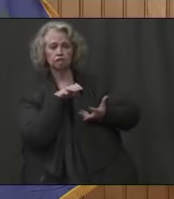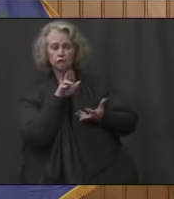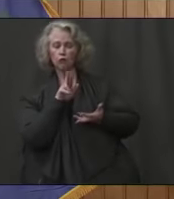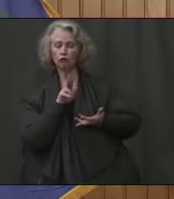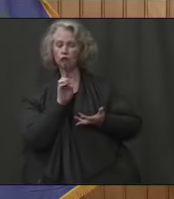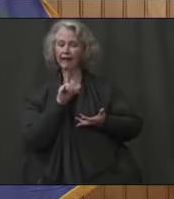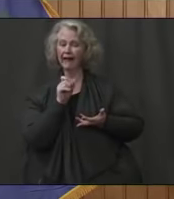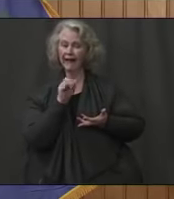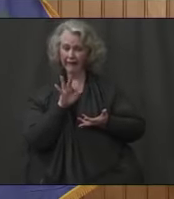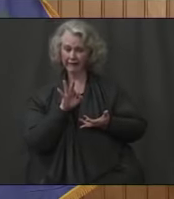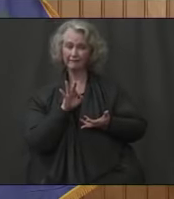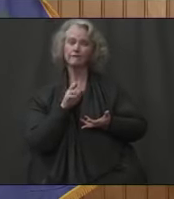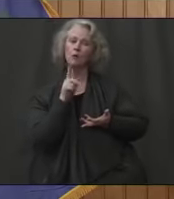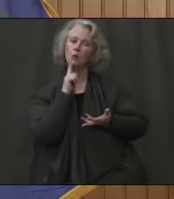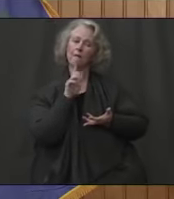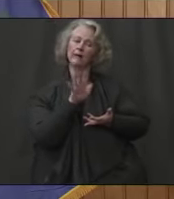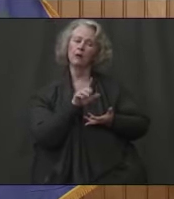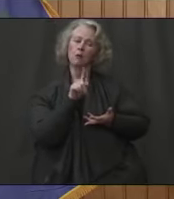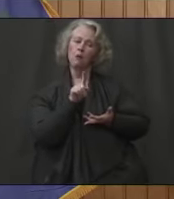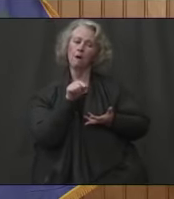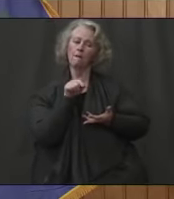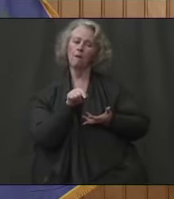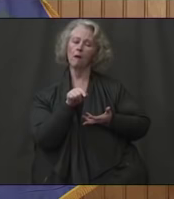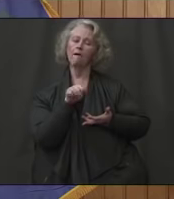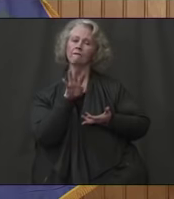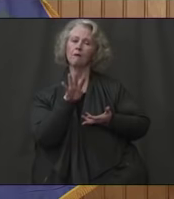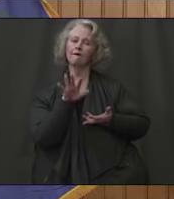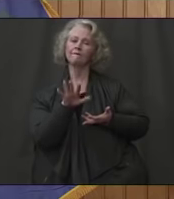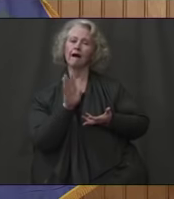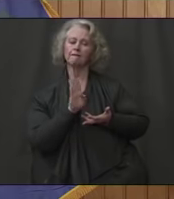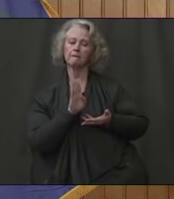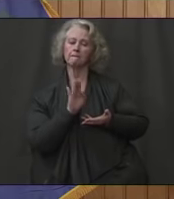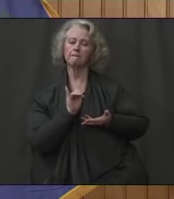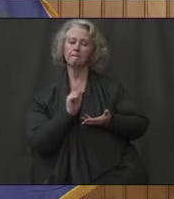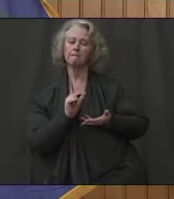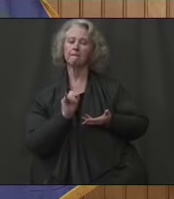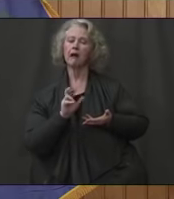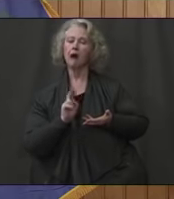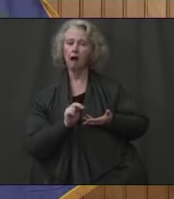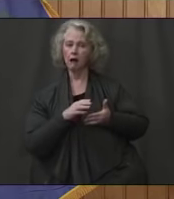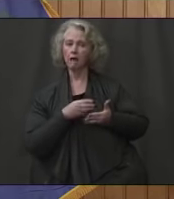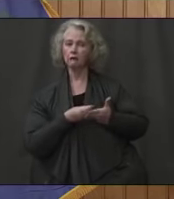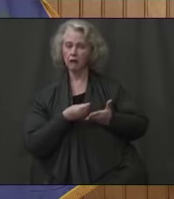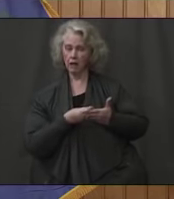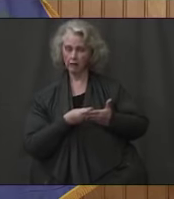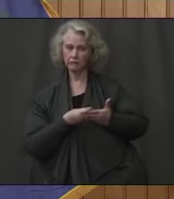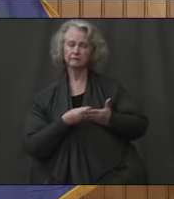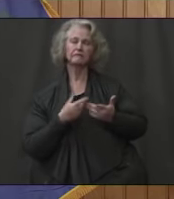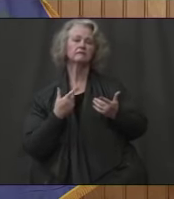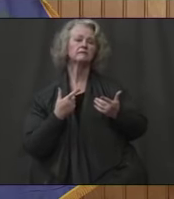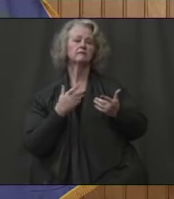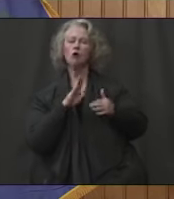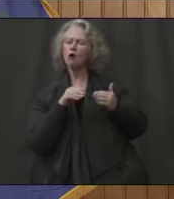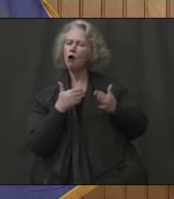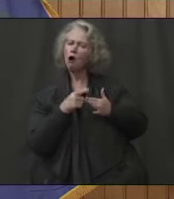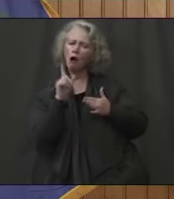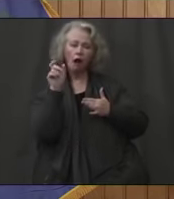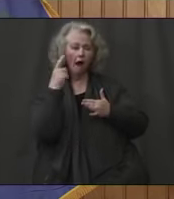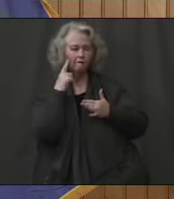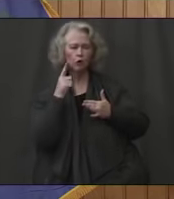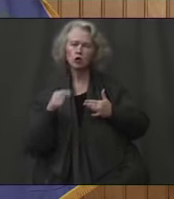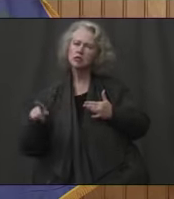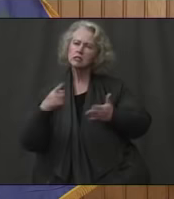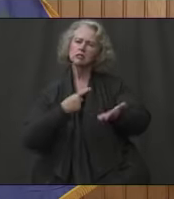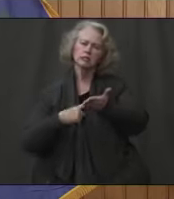will be $1.45 billion. And all the governors together on both sides of the aisle work to make sure that